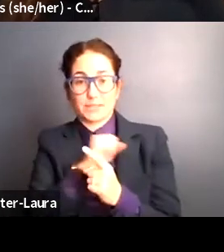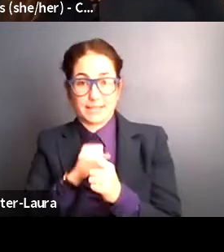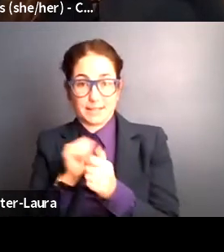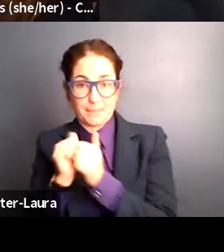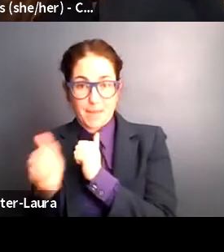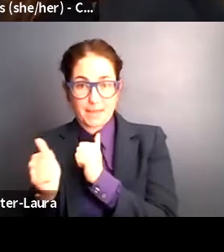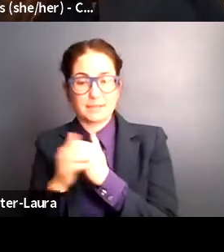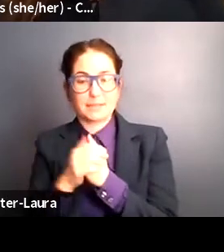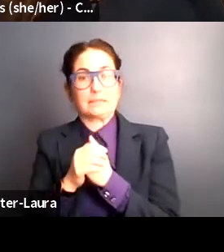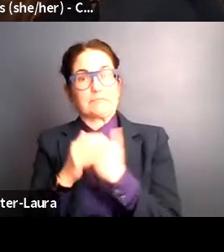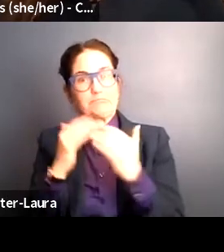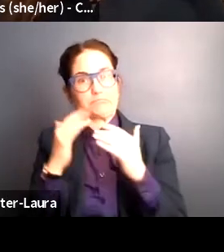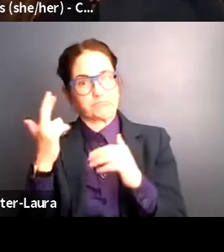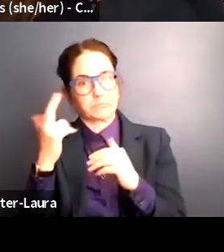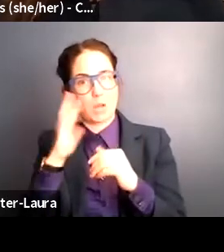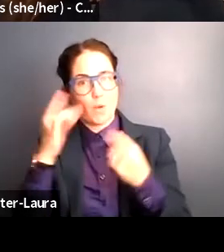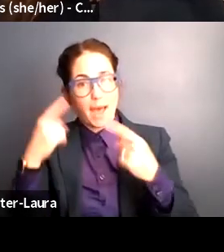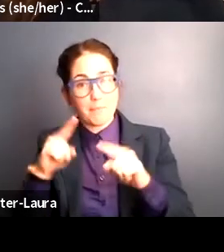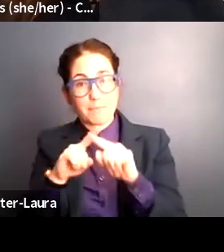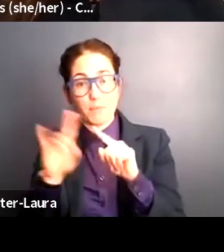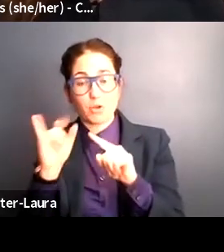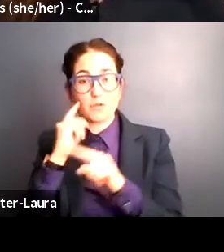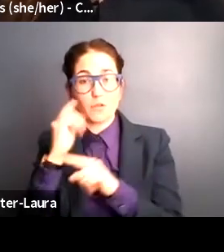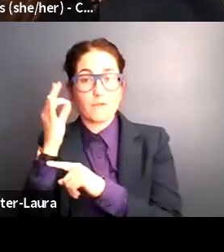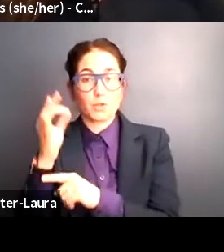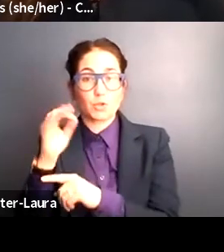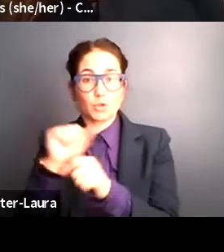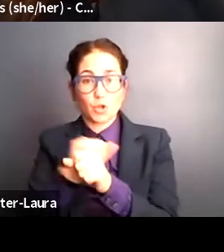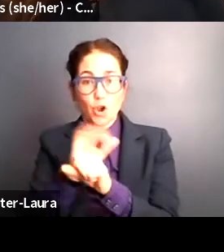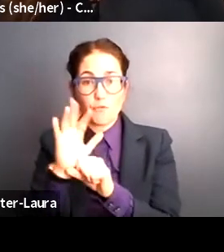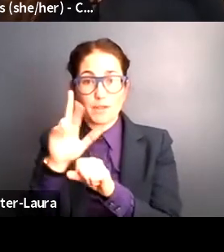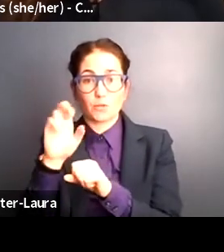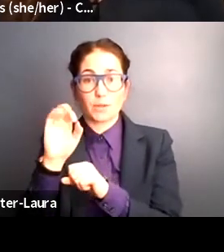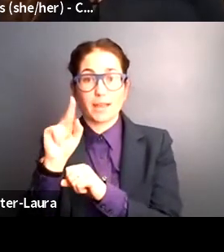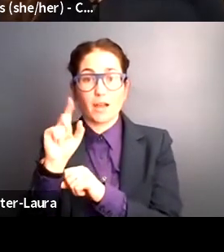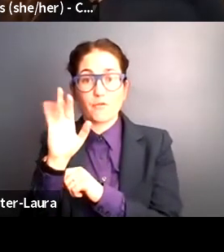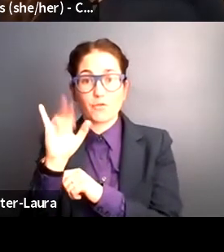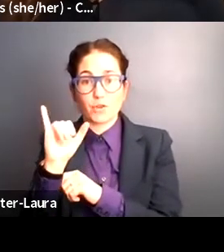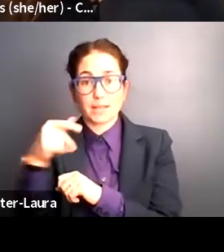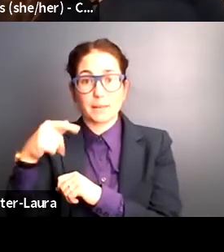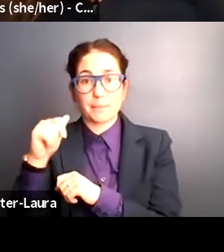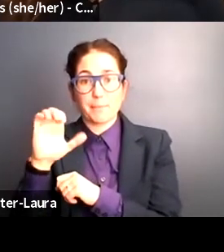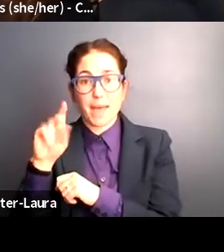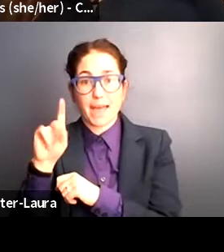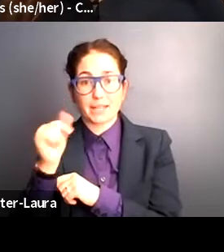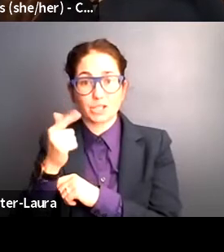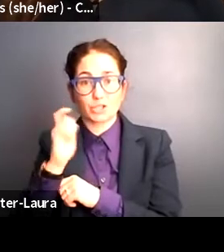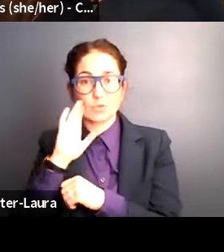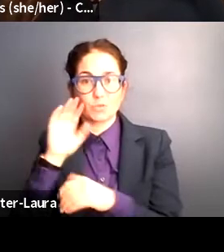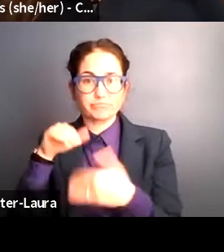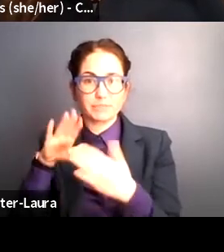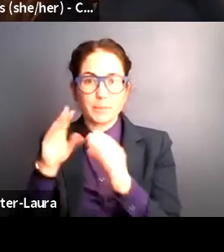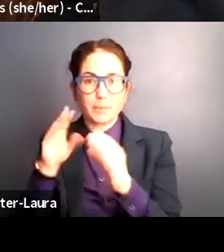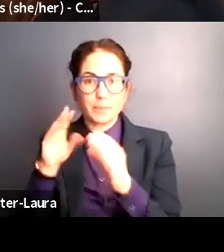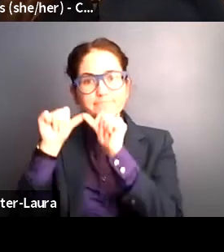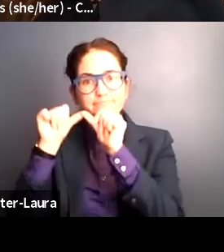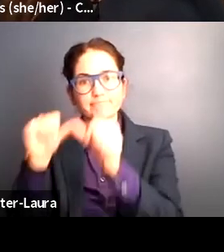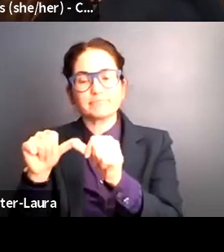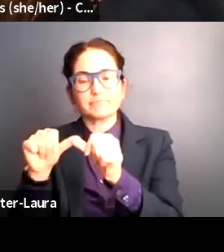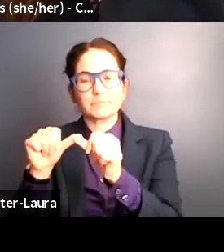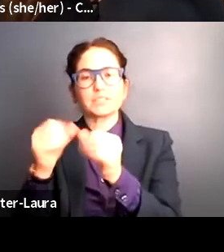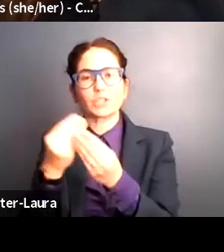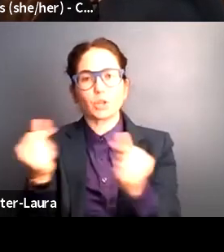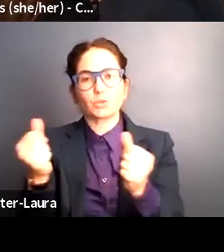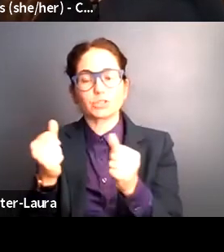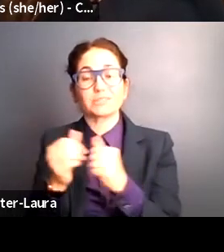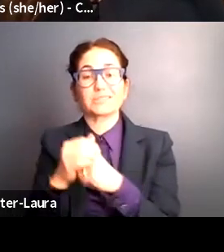but in a future COVID recovery package that addresses more long-term solutions, we see a greater investment in